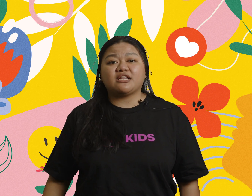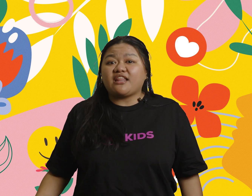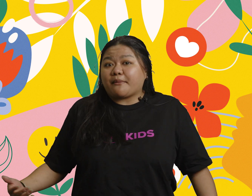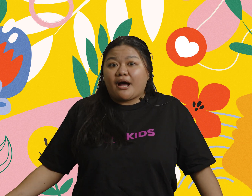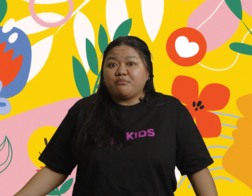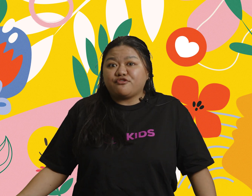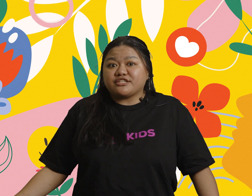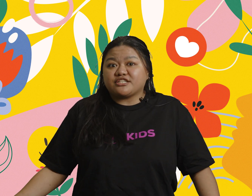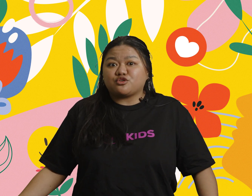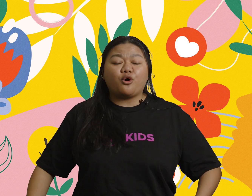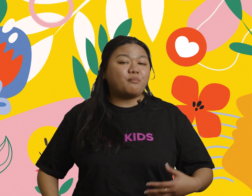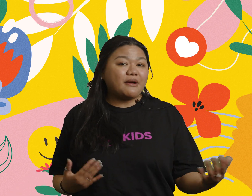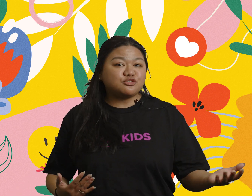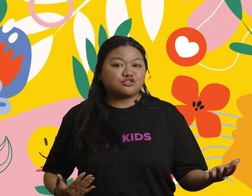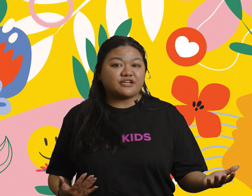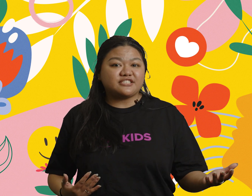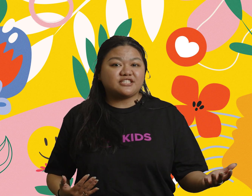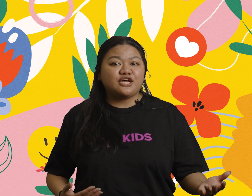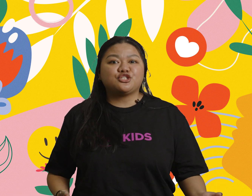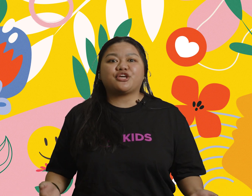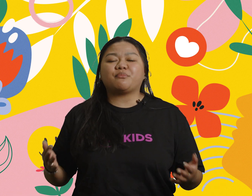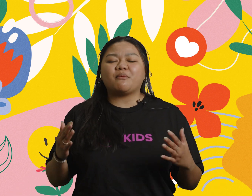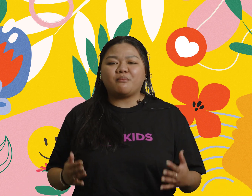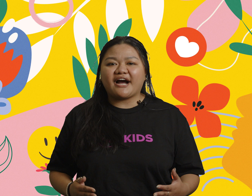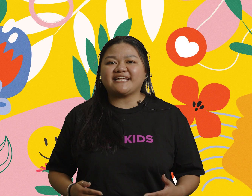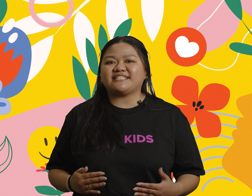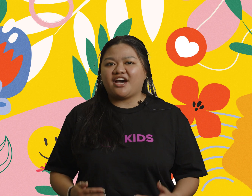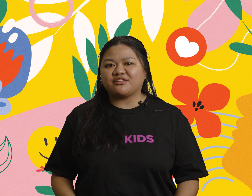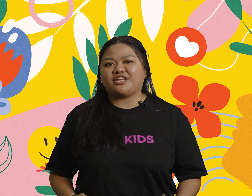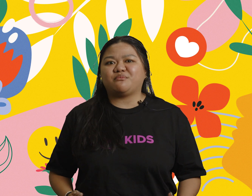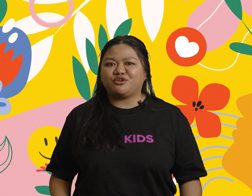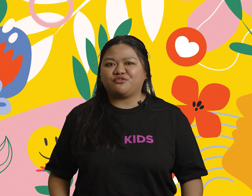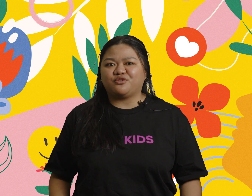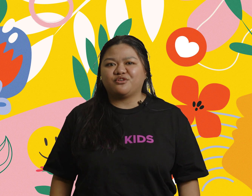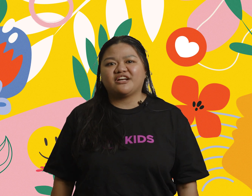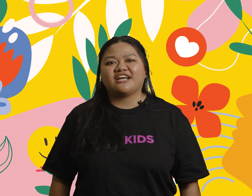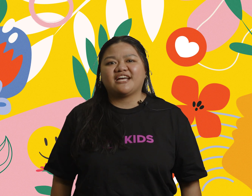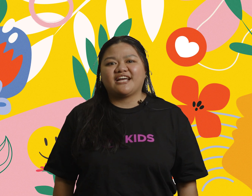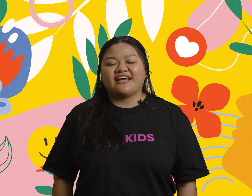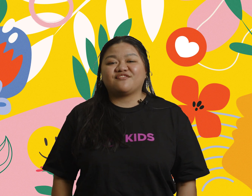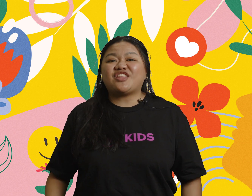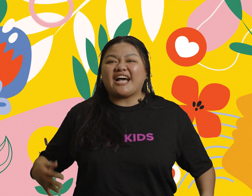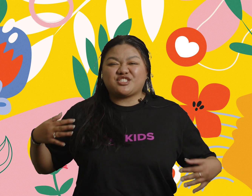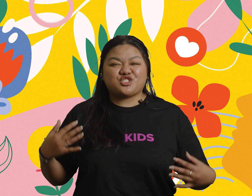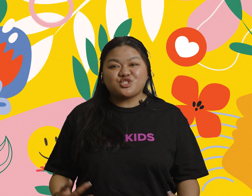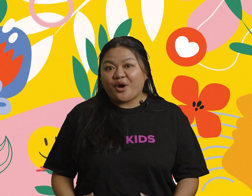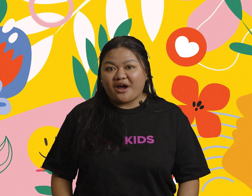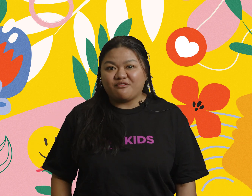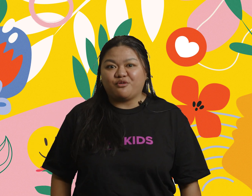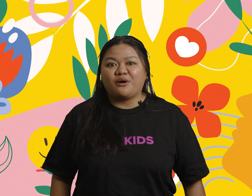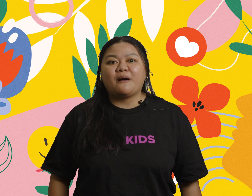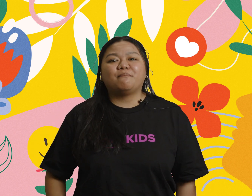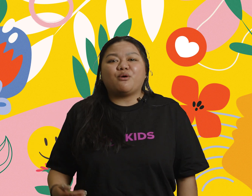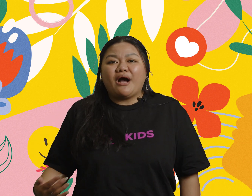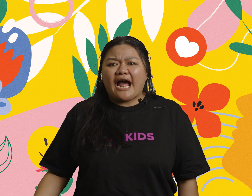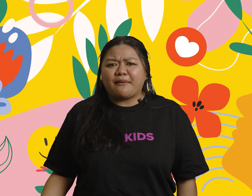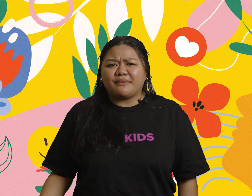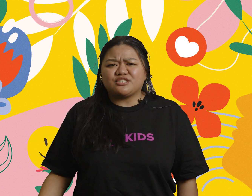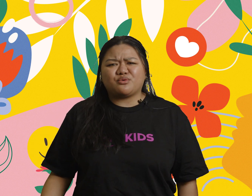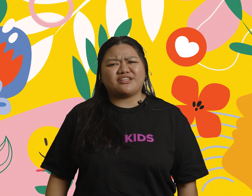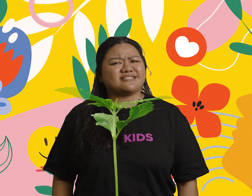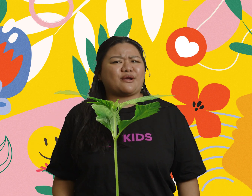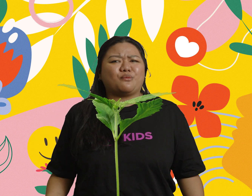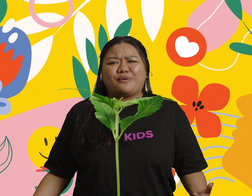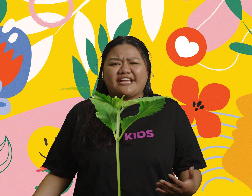things like Bible verses or Bible stories to keep our minds healthy and beautiful. That's so helpful. But what